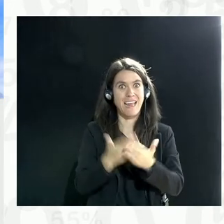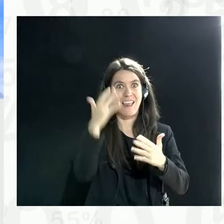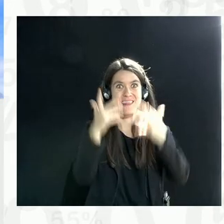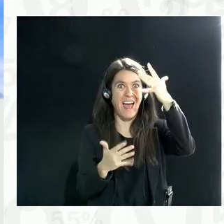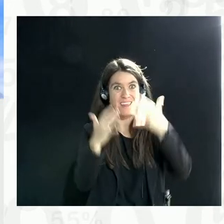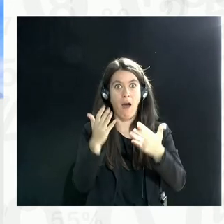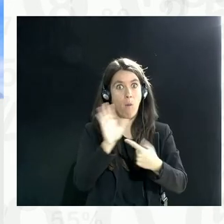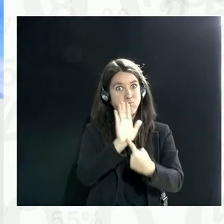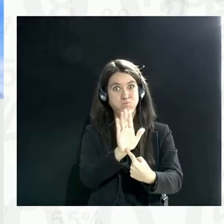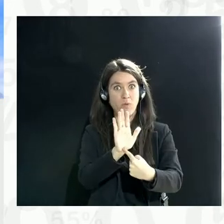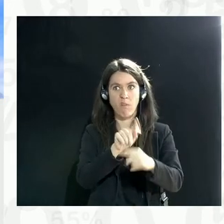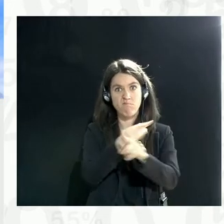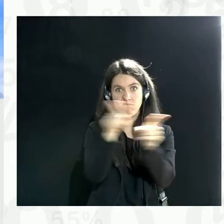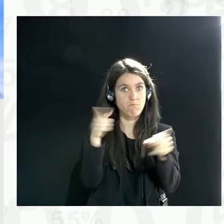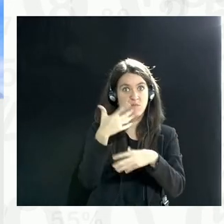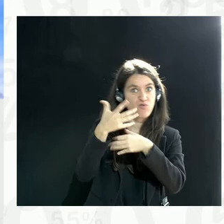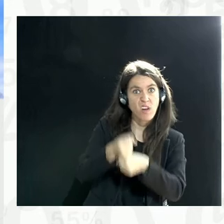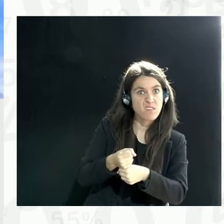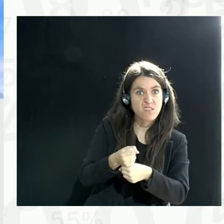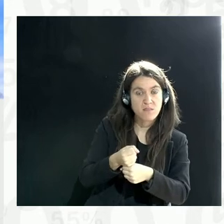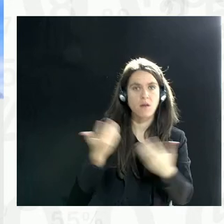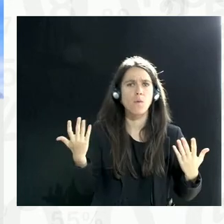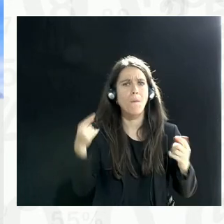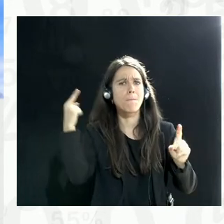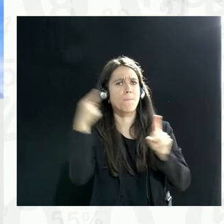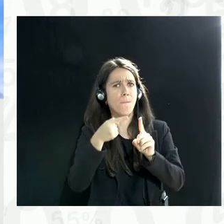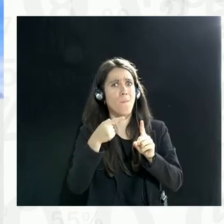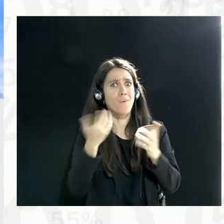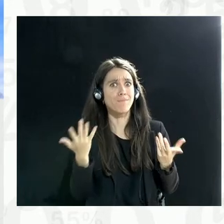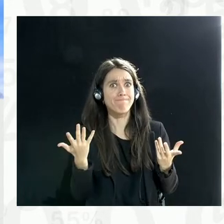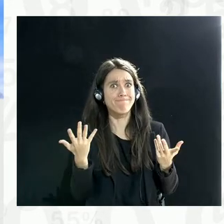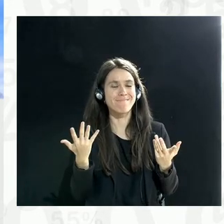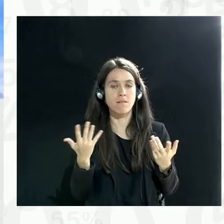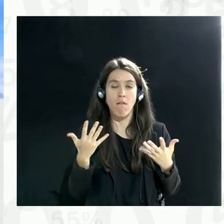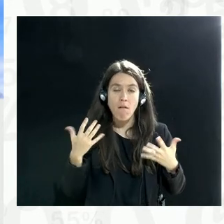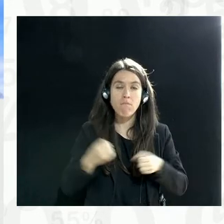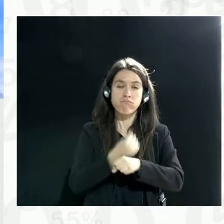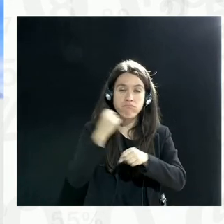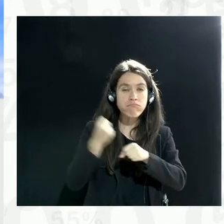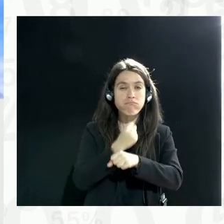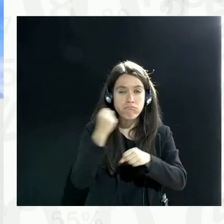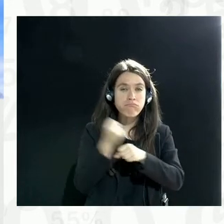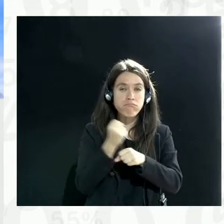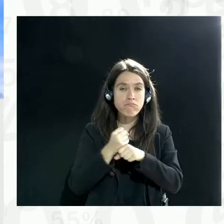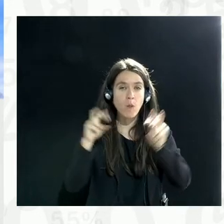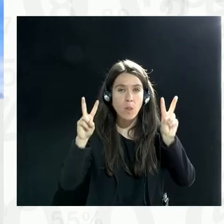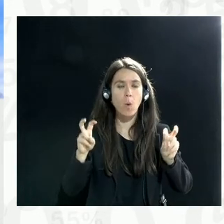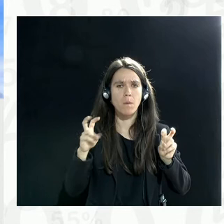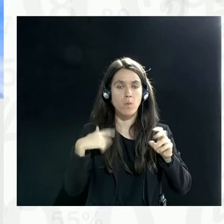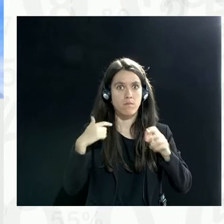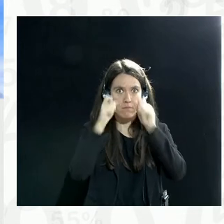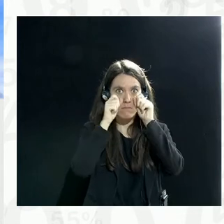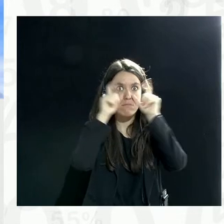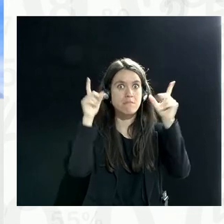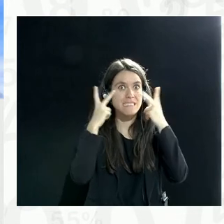trusted. What is the key component here? And there's been so much work done in this area, and what has been discovered already